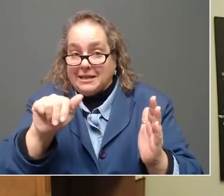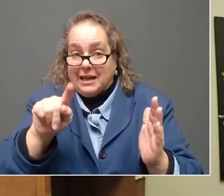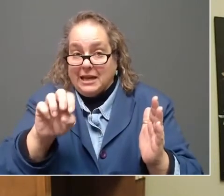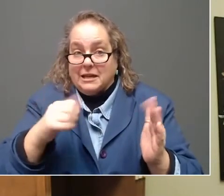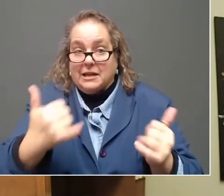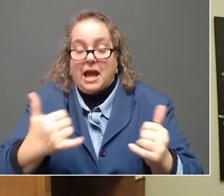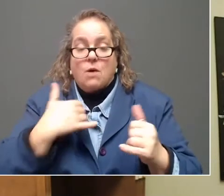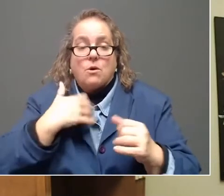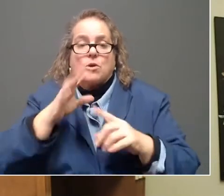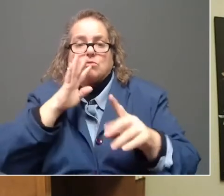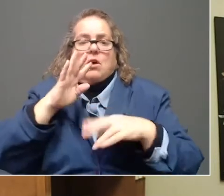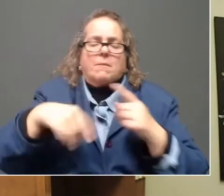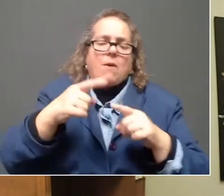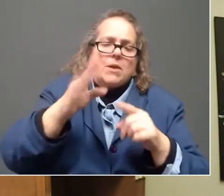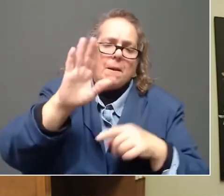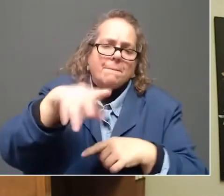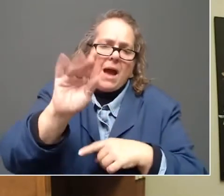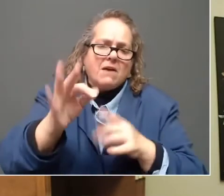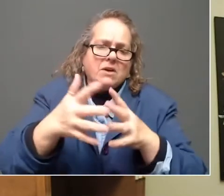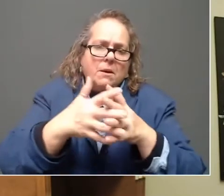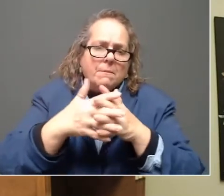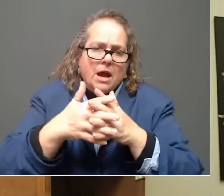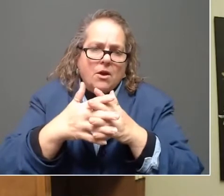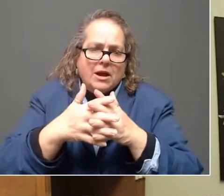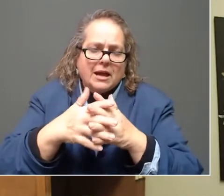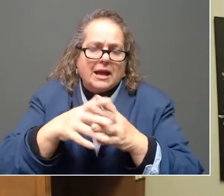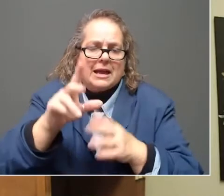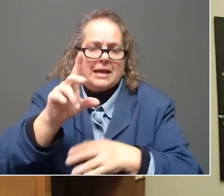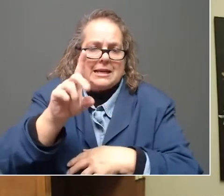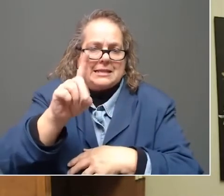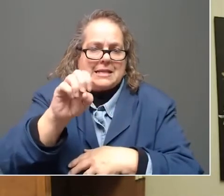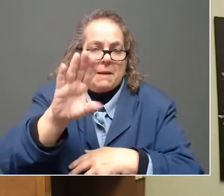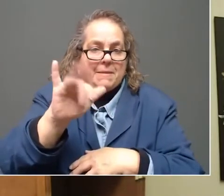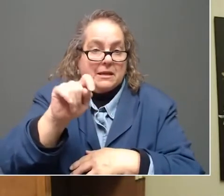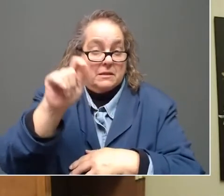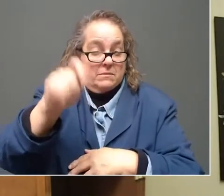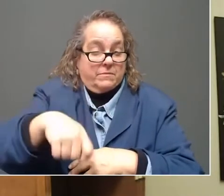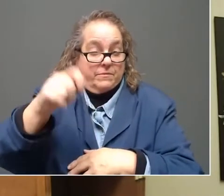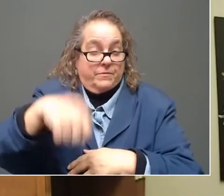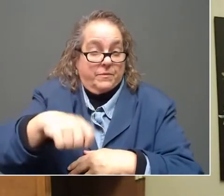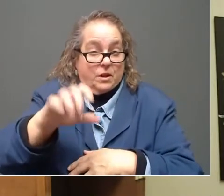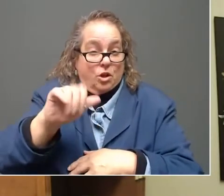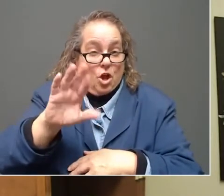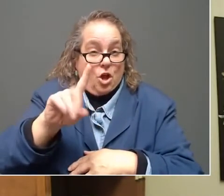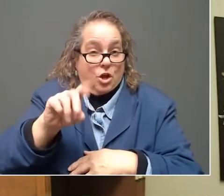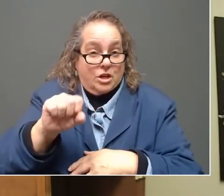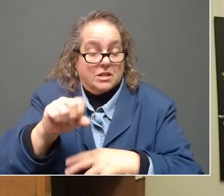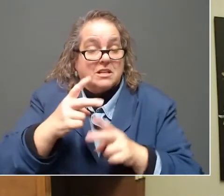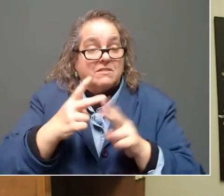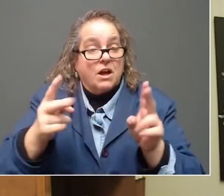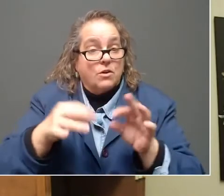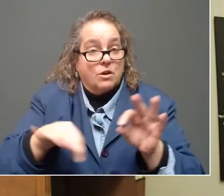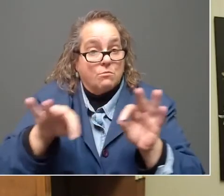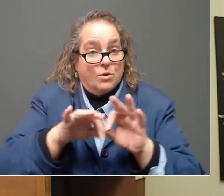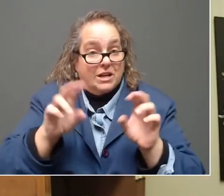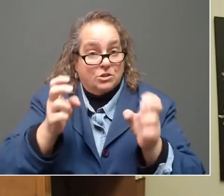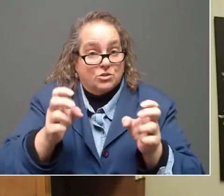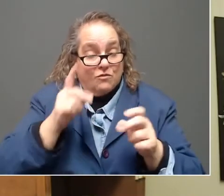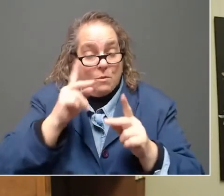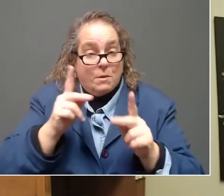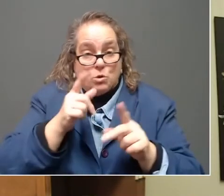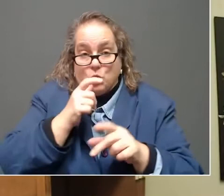debit cards. I know we've been talking about this several weeks, but it's a very important issue for the claimants who have been receiving